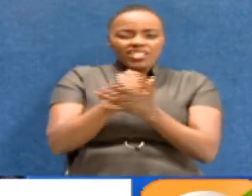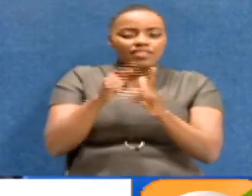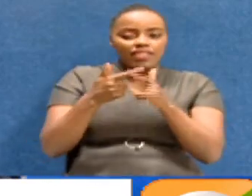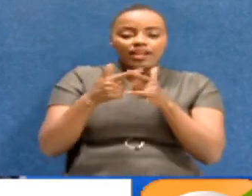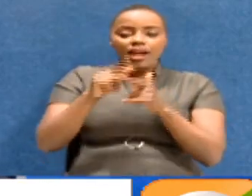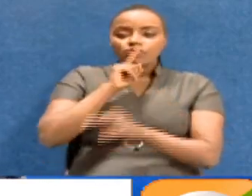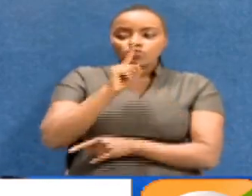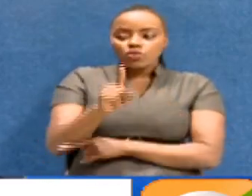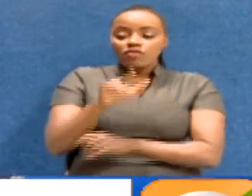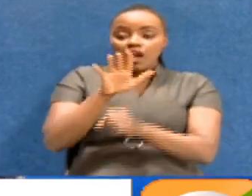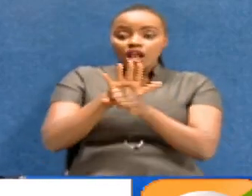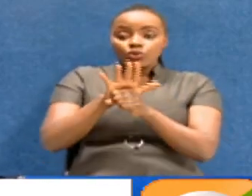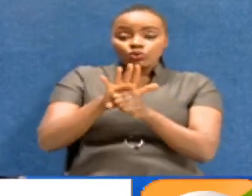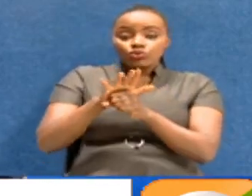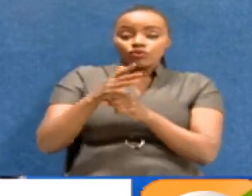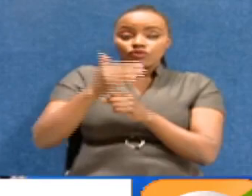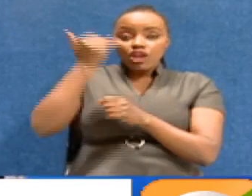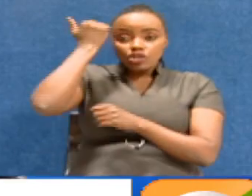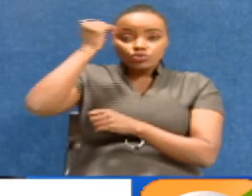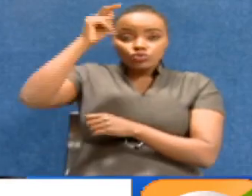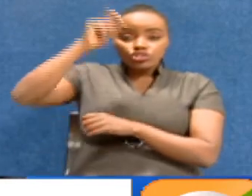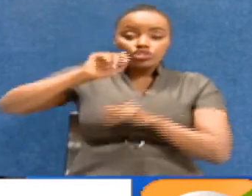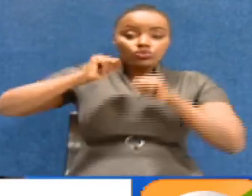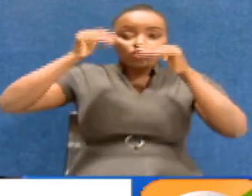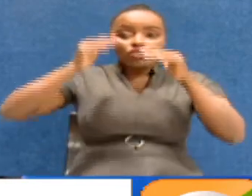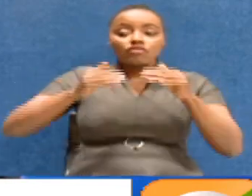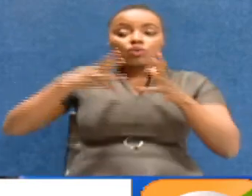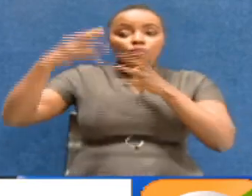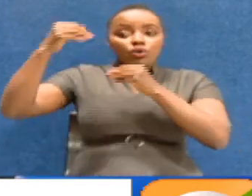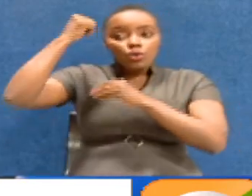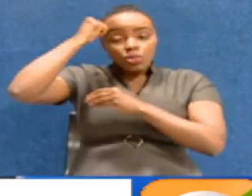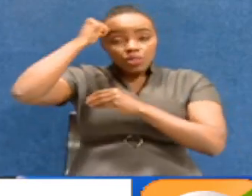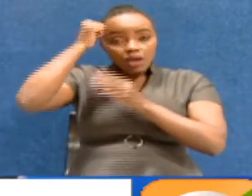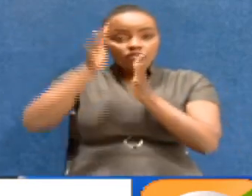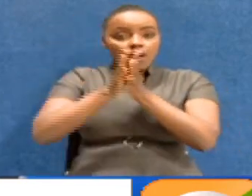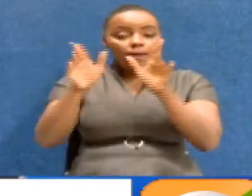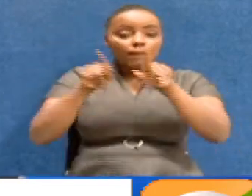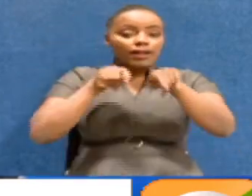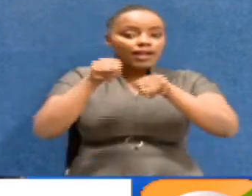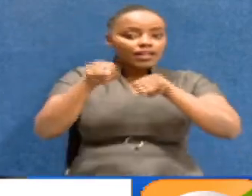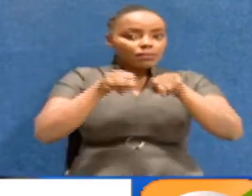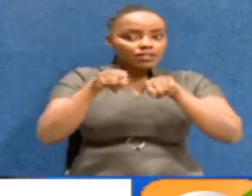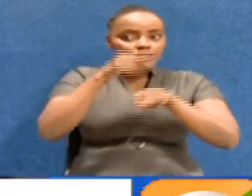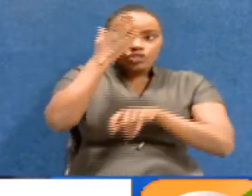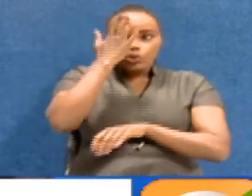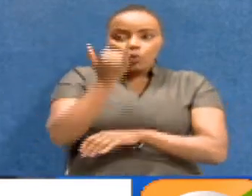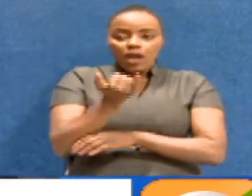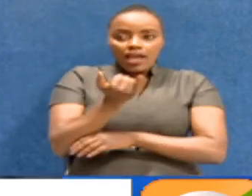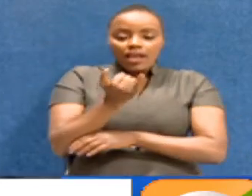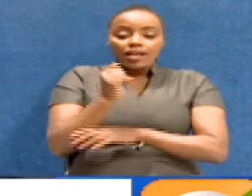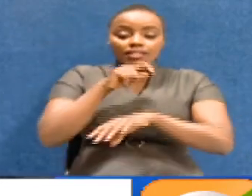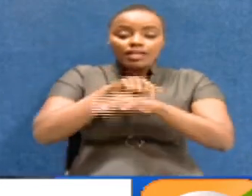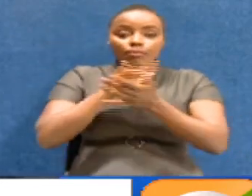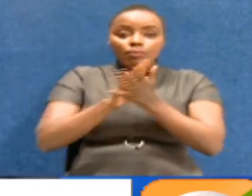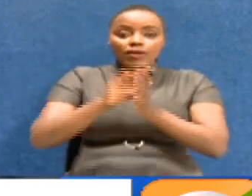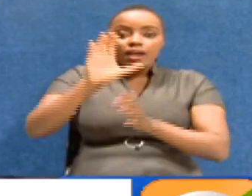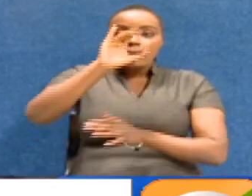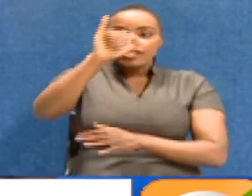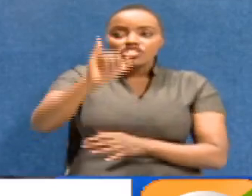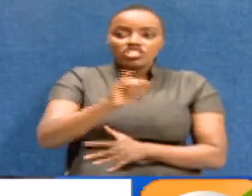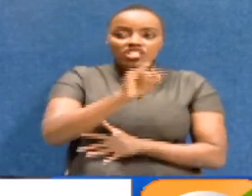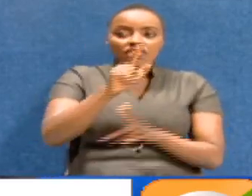many judicial officers would take time to study public administration. Yeah. So, that when you become a chief justice,